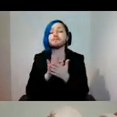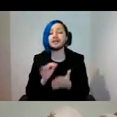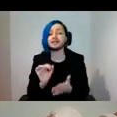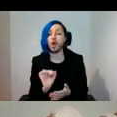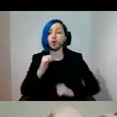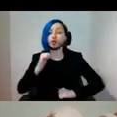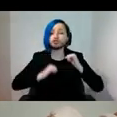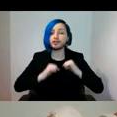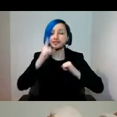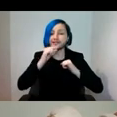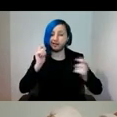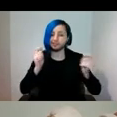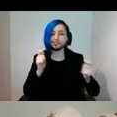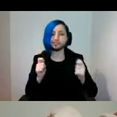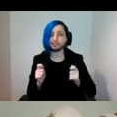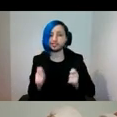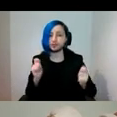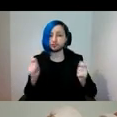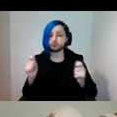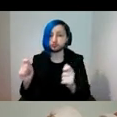can be renegotiated continuously.